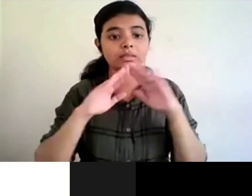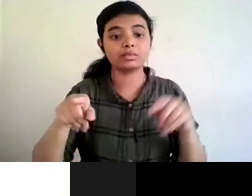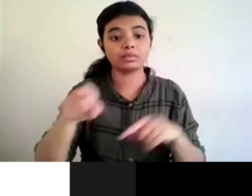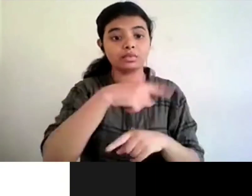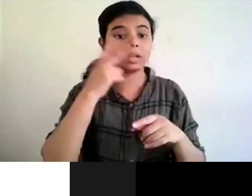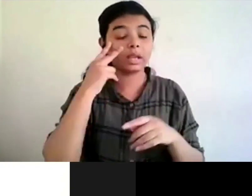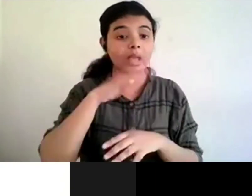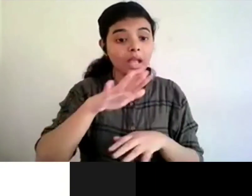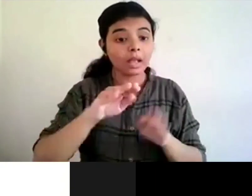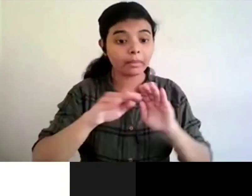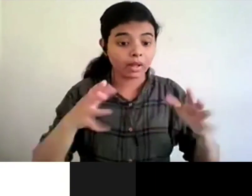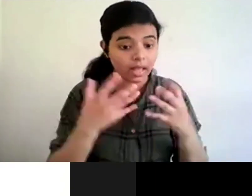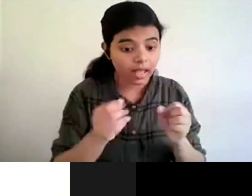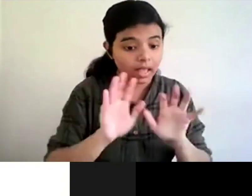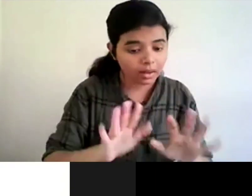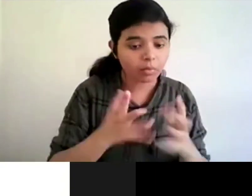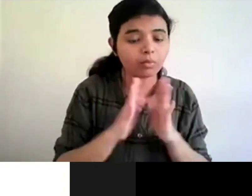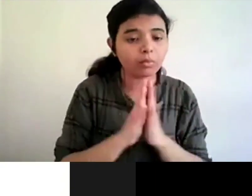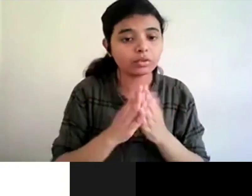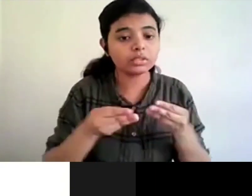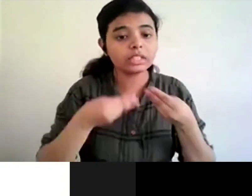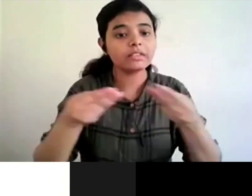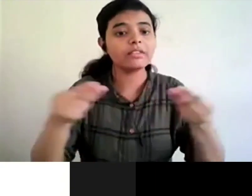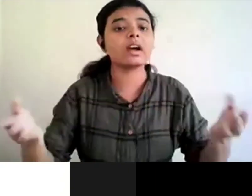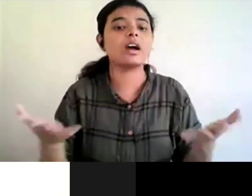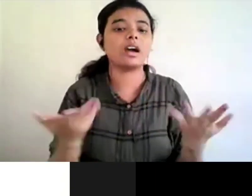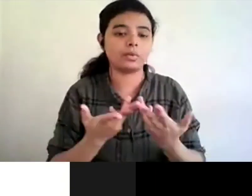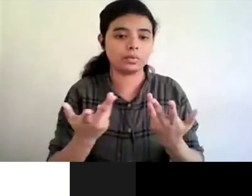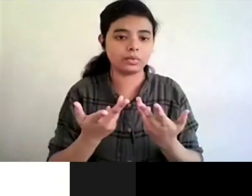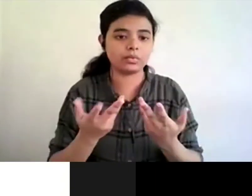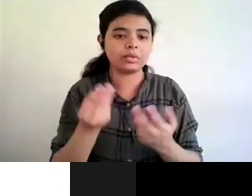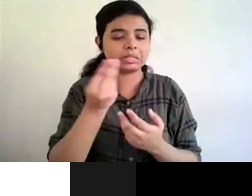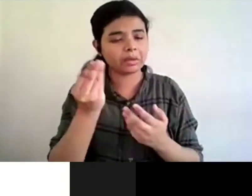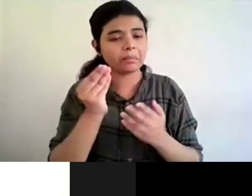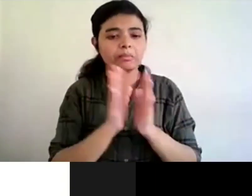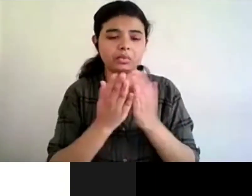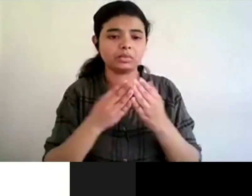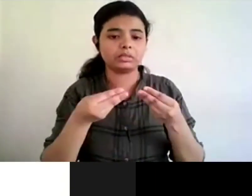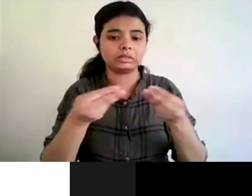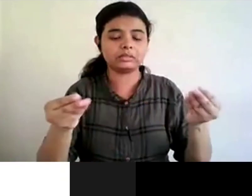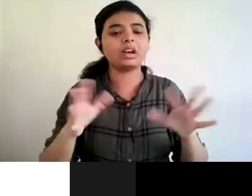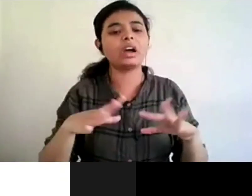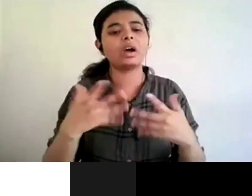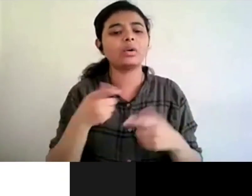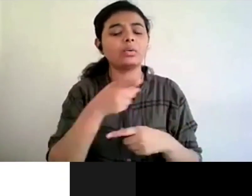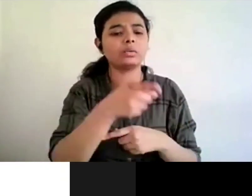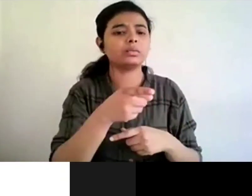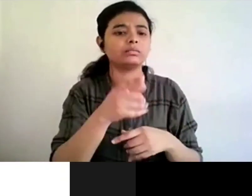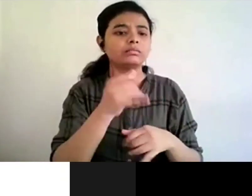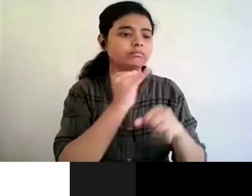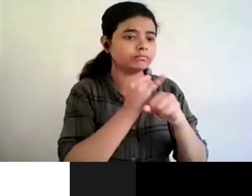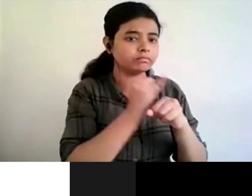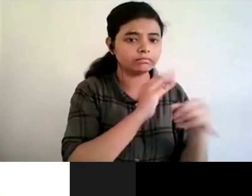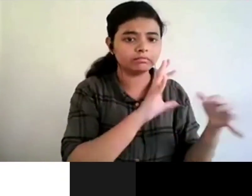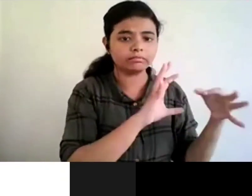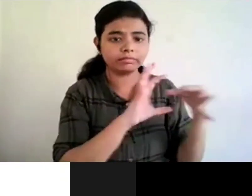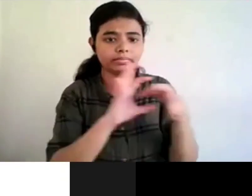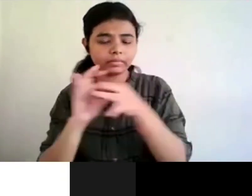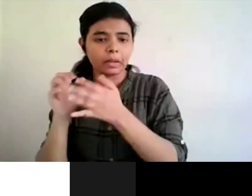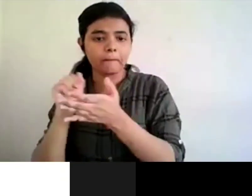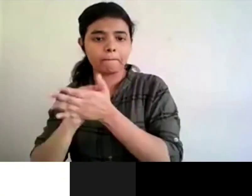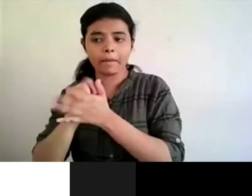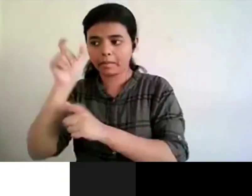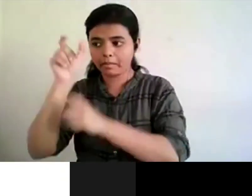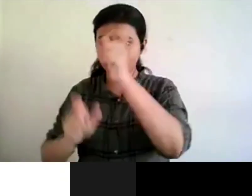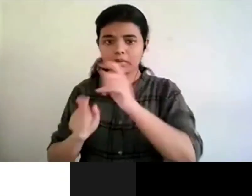so is do you see a role for institutions to play wherein they can contact different publishers